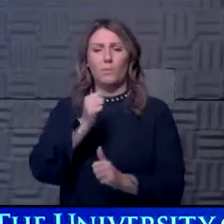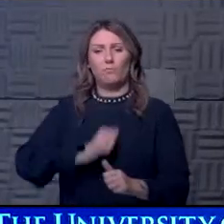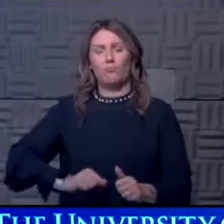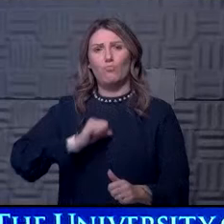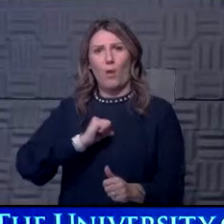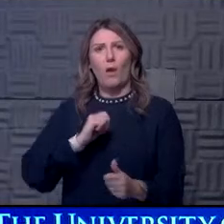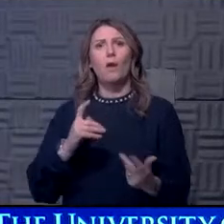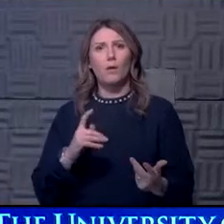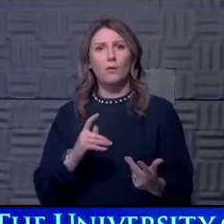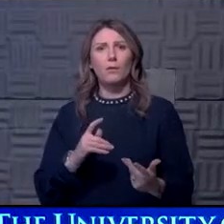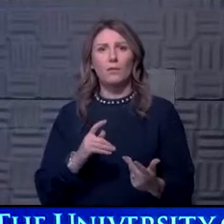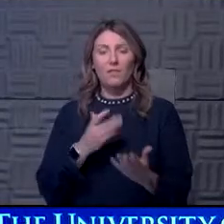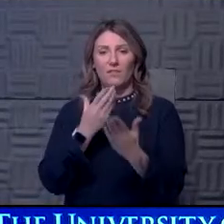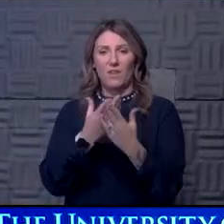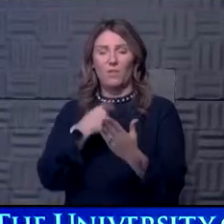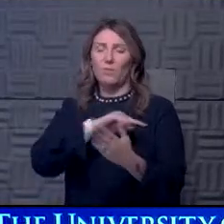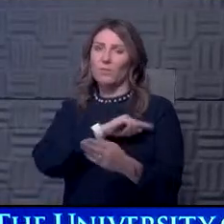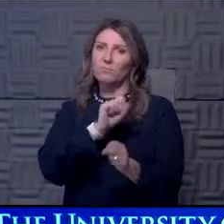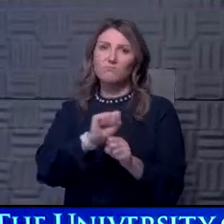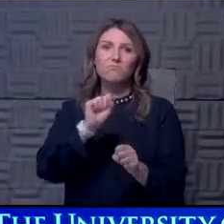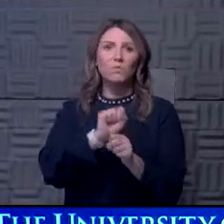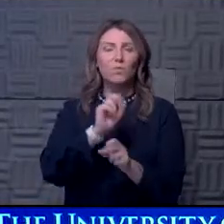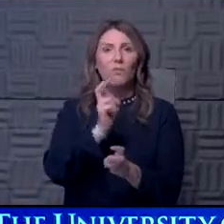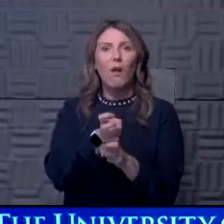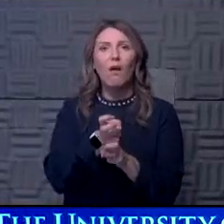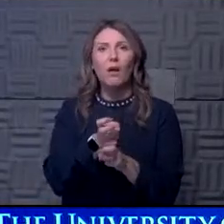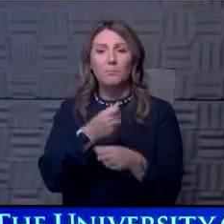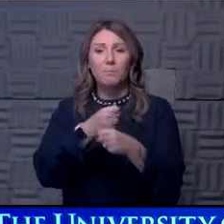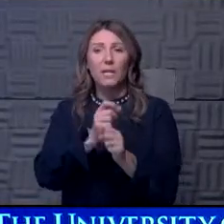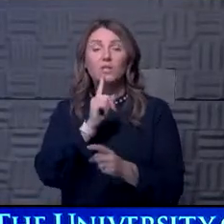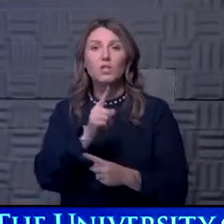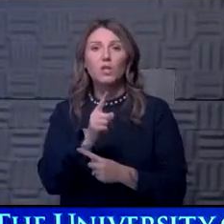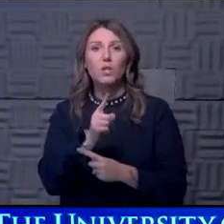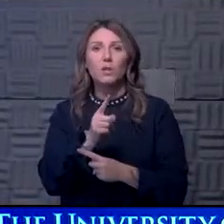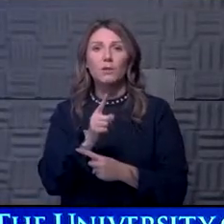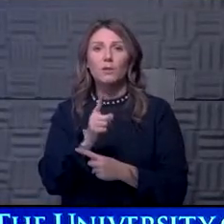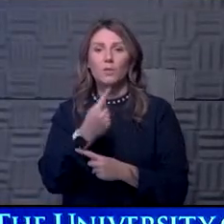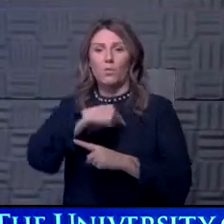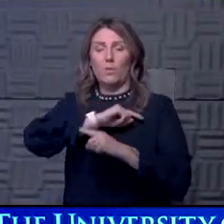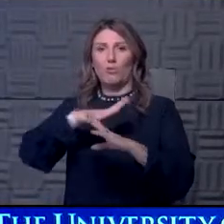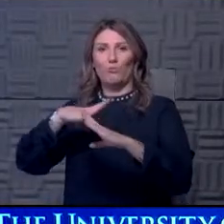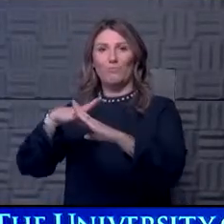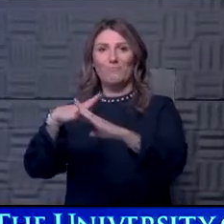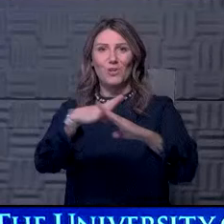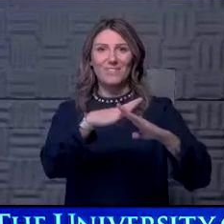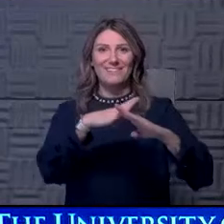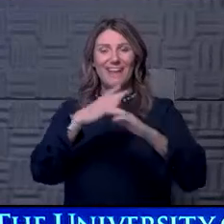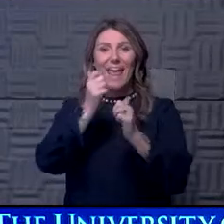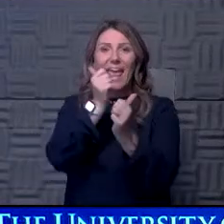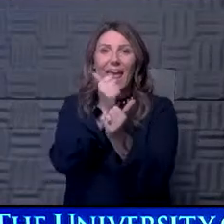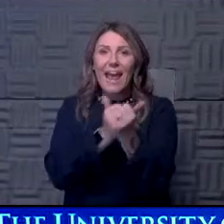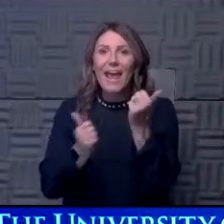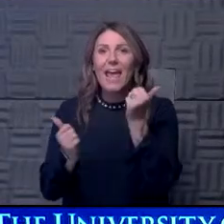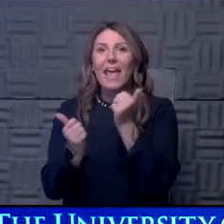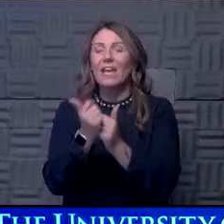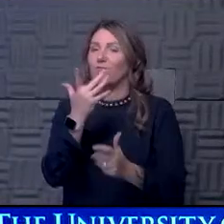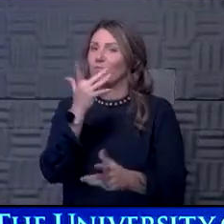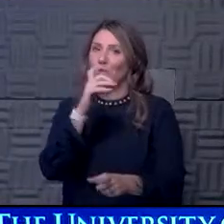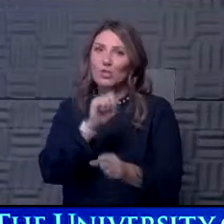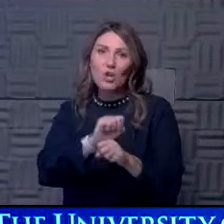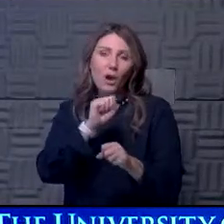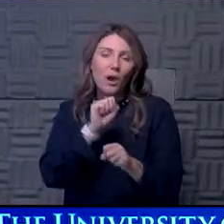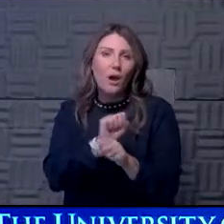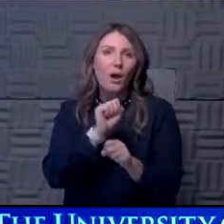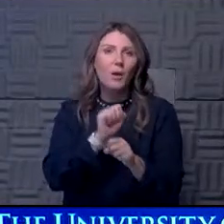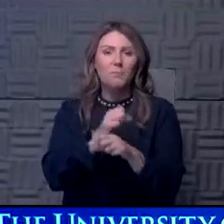Um, I think it's the fact that we worked very, very hard to make sure that we were protecting, um, every job and